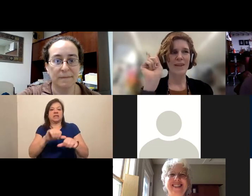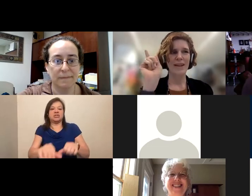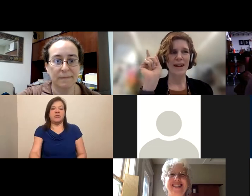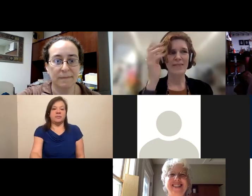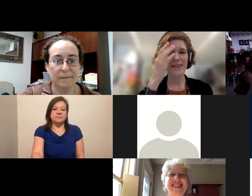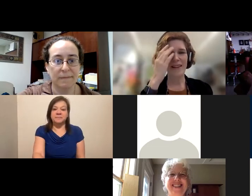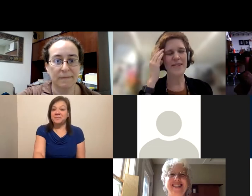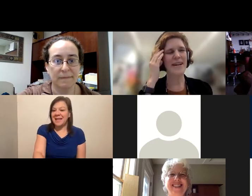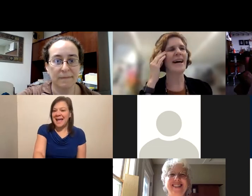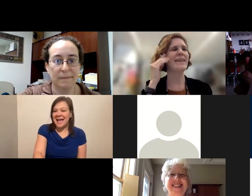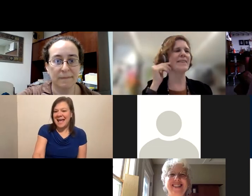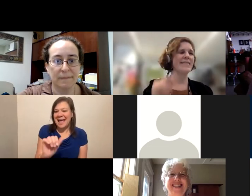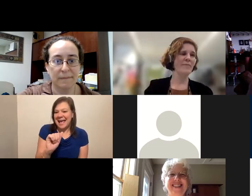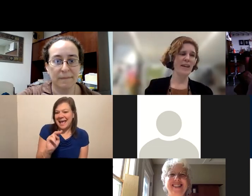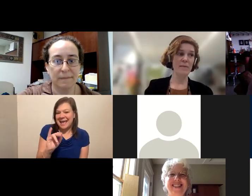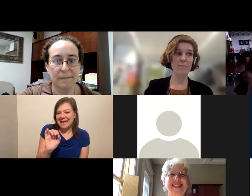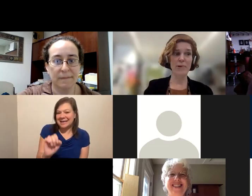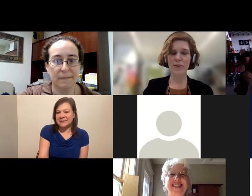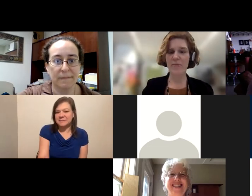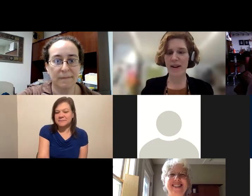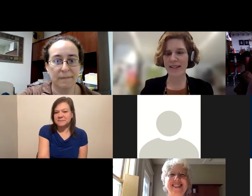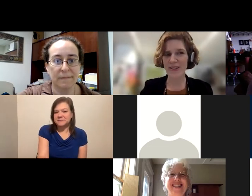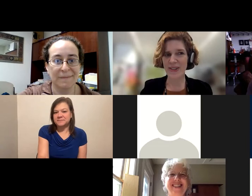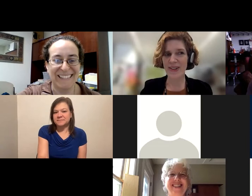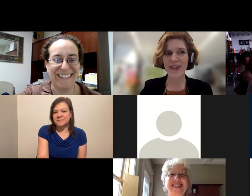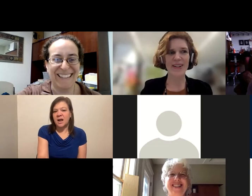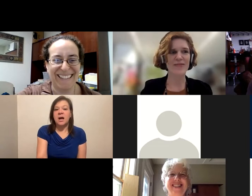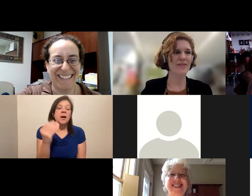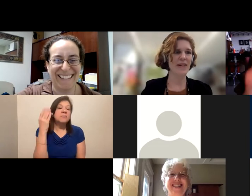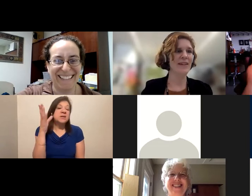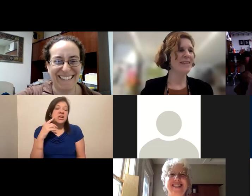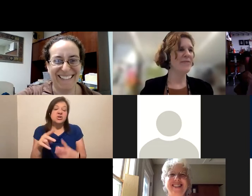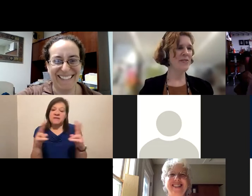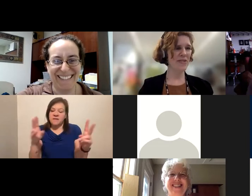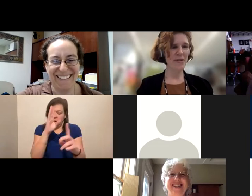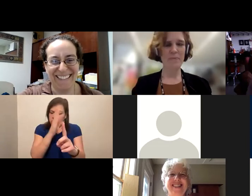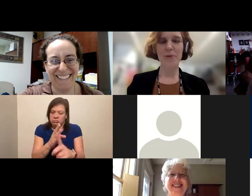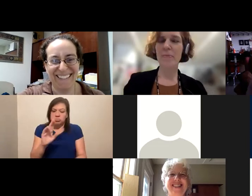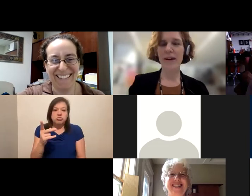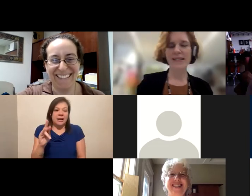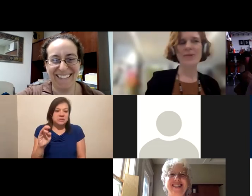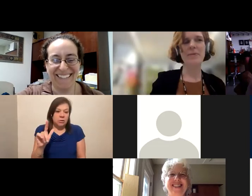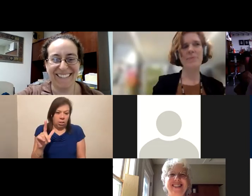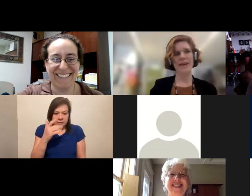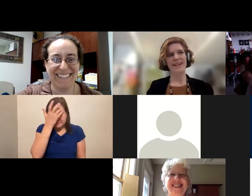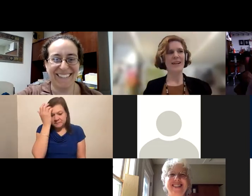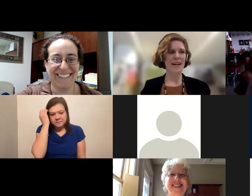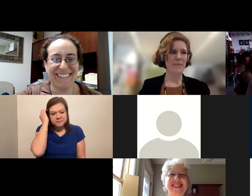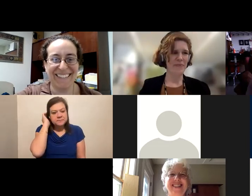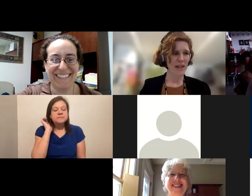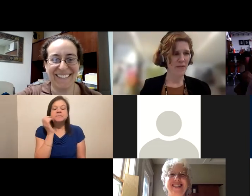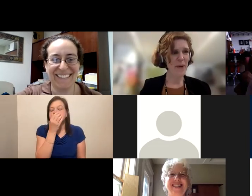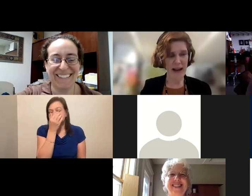Annie. Annie. would love to add something brutally practical. Well, first brutally practical point.